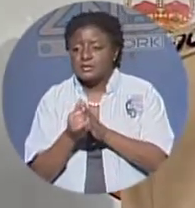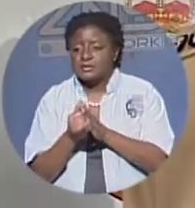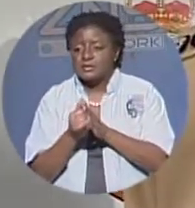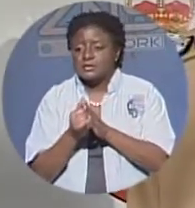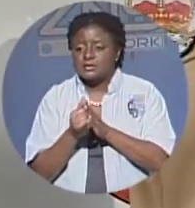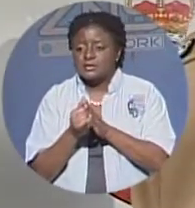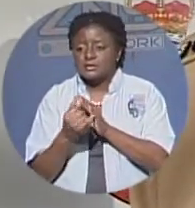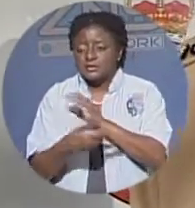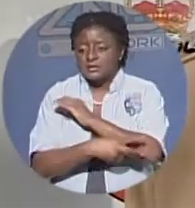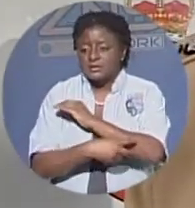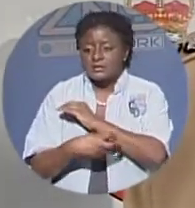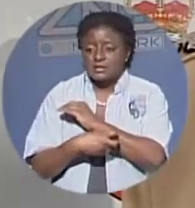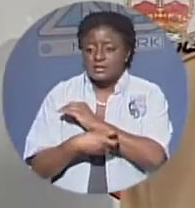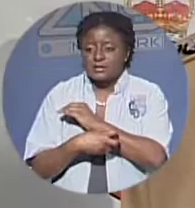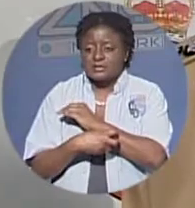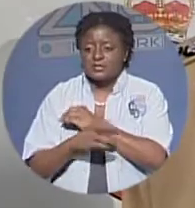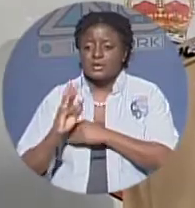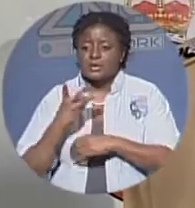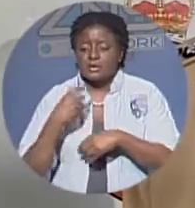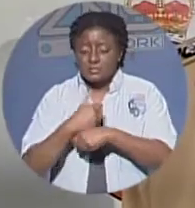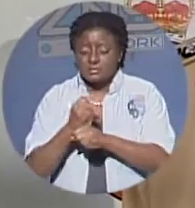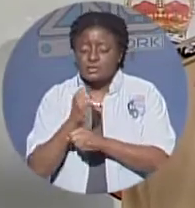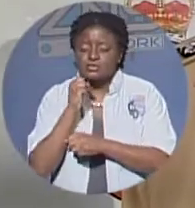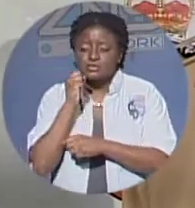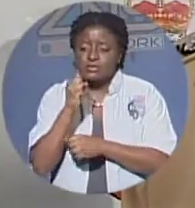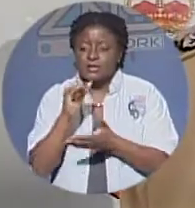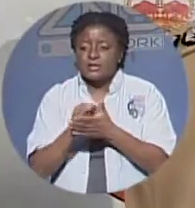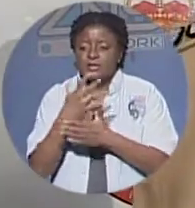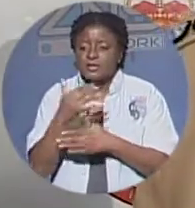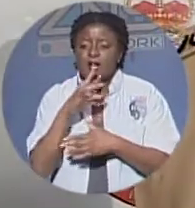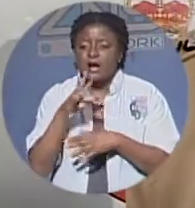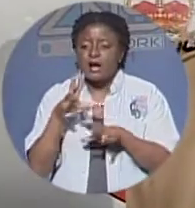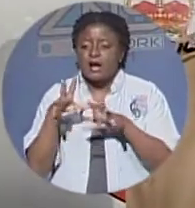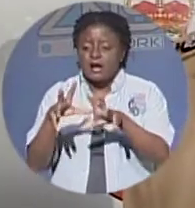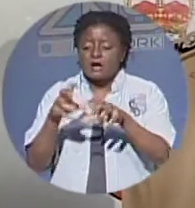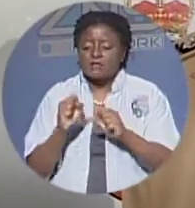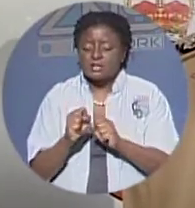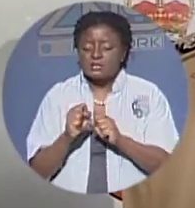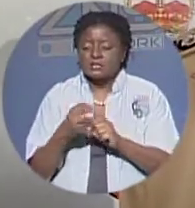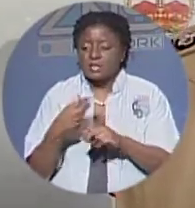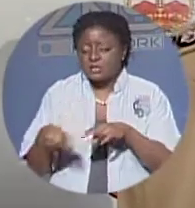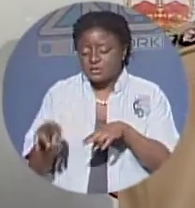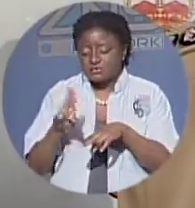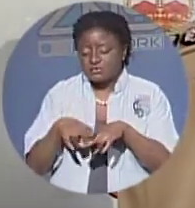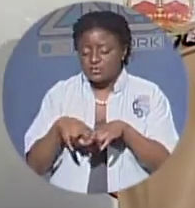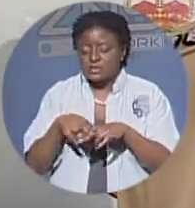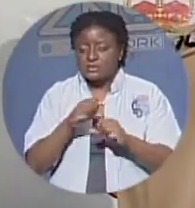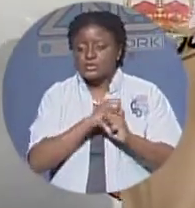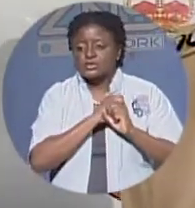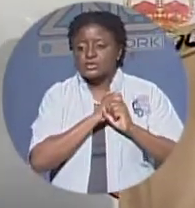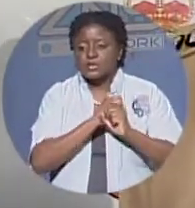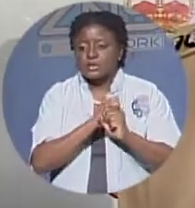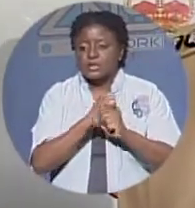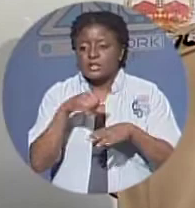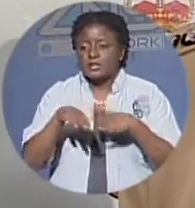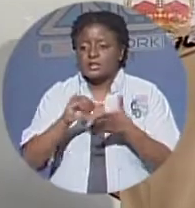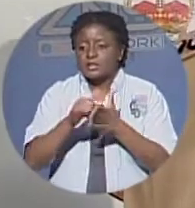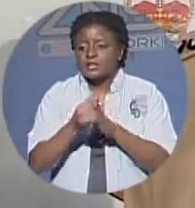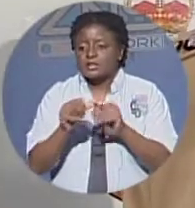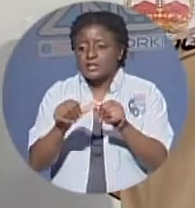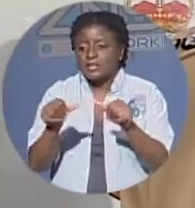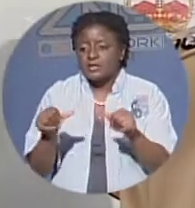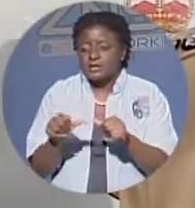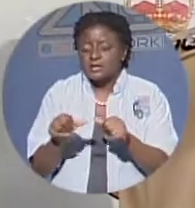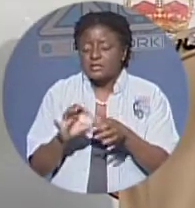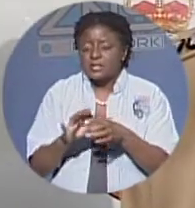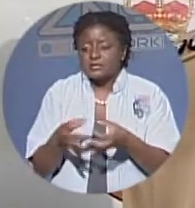to make sure that they are we we will beefed our securities particularly on these areas of essential services in